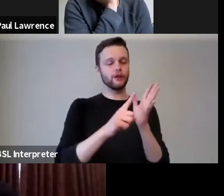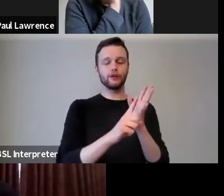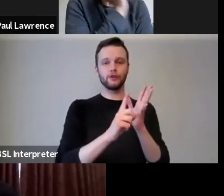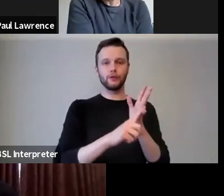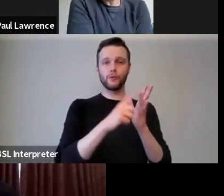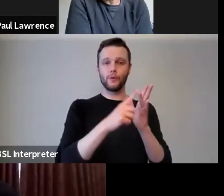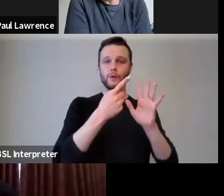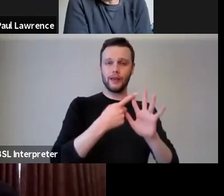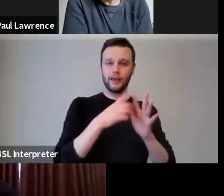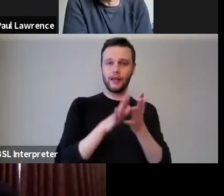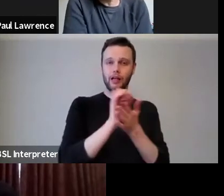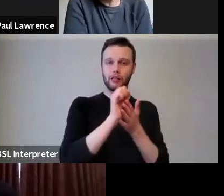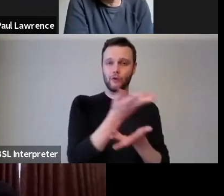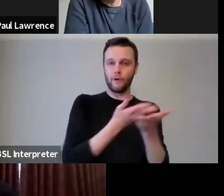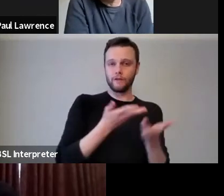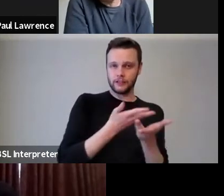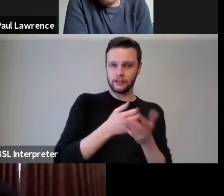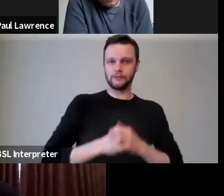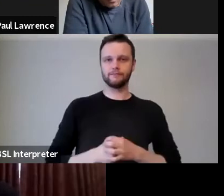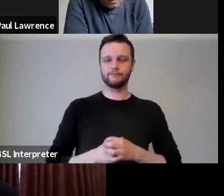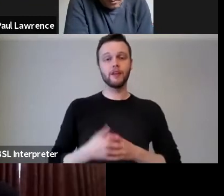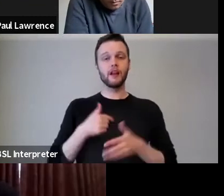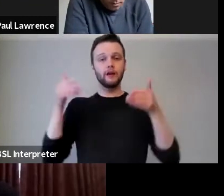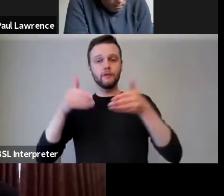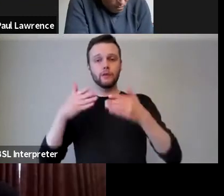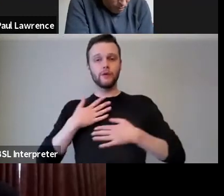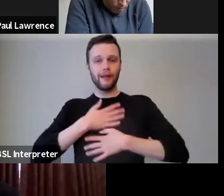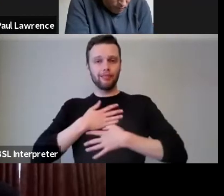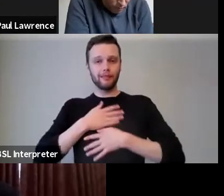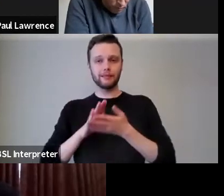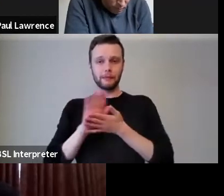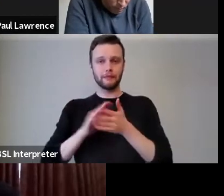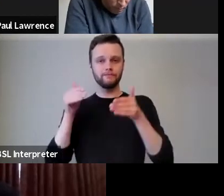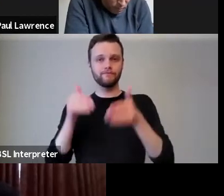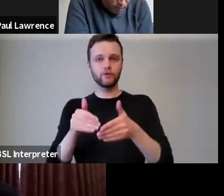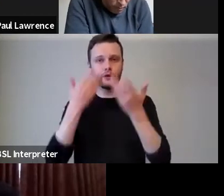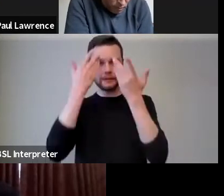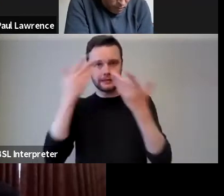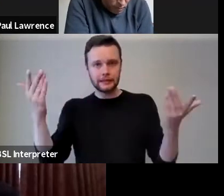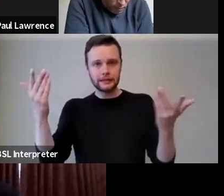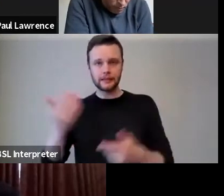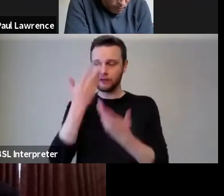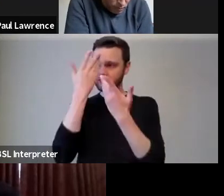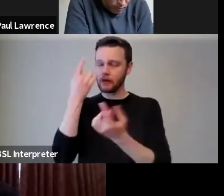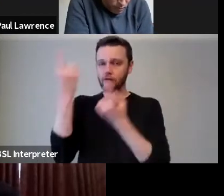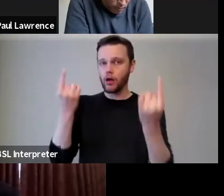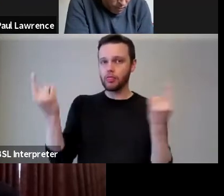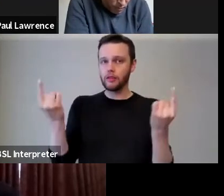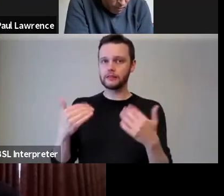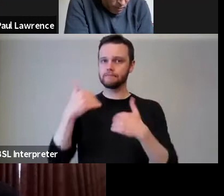and be aware that the university's approach to ethics means that we're guided by the principles of dignity, respect for others, integrity,